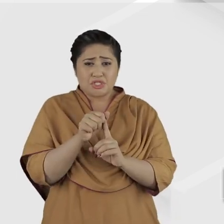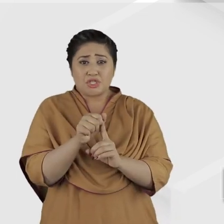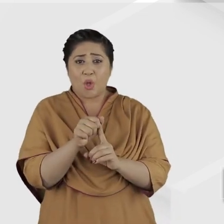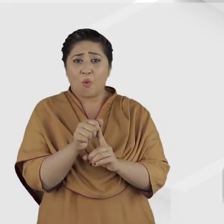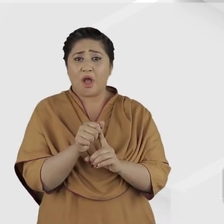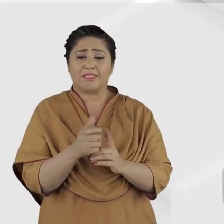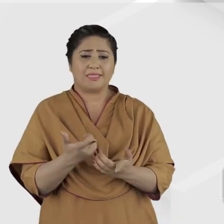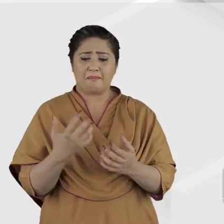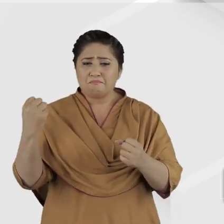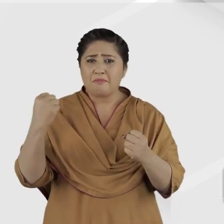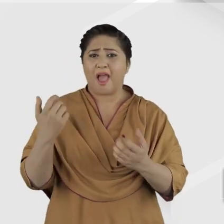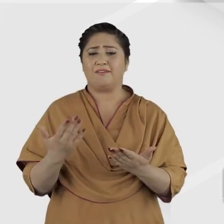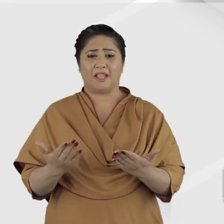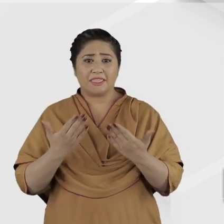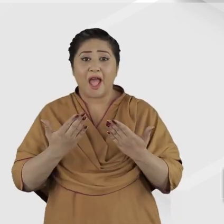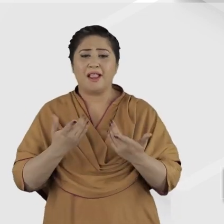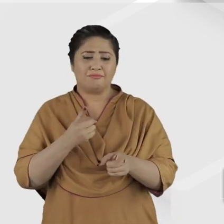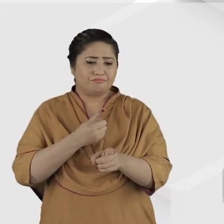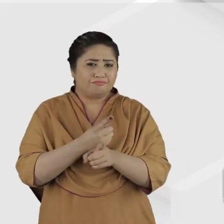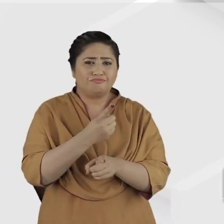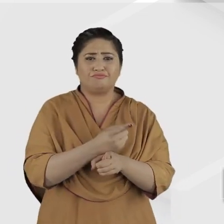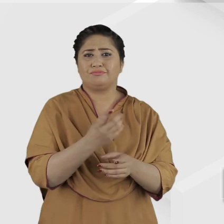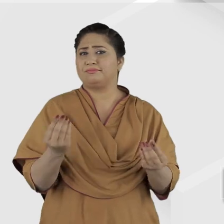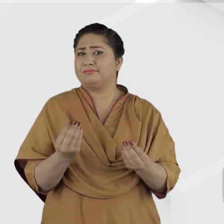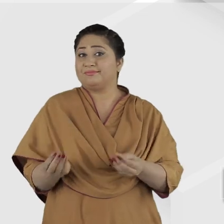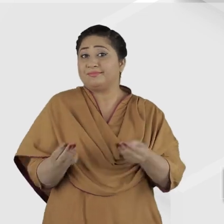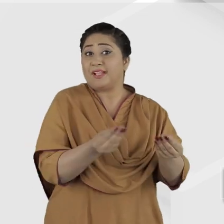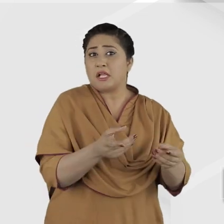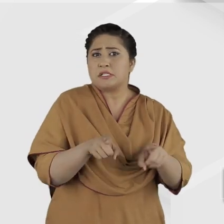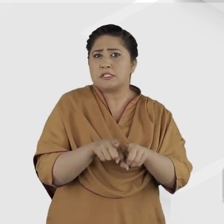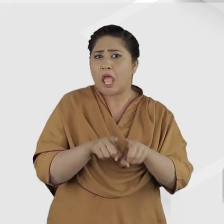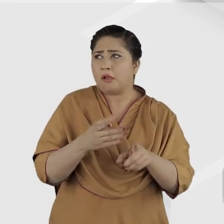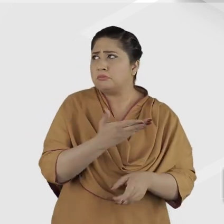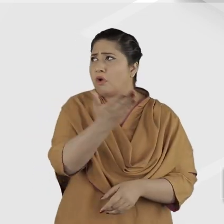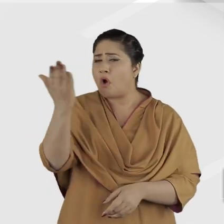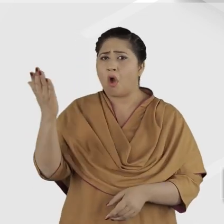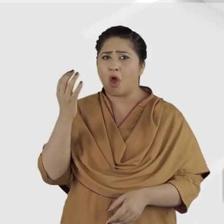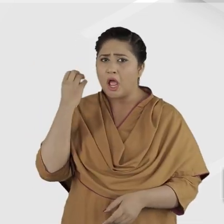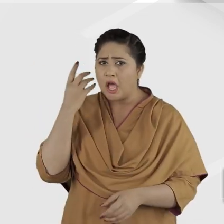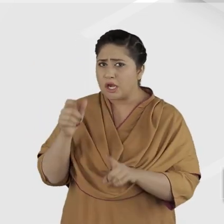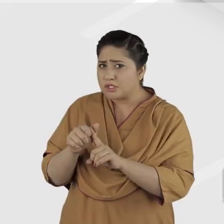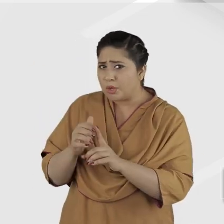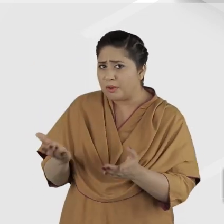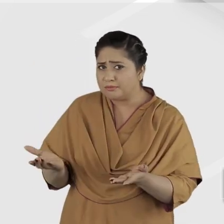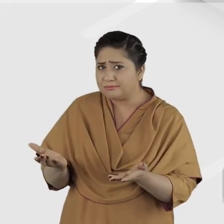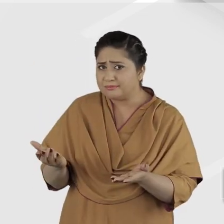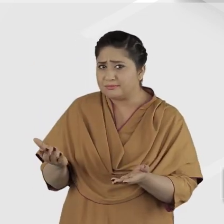need empowerment through education and training, the same opportunity that is everyone's right.